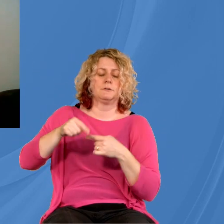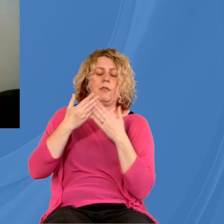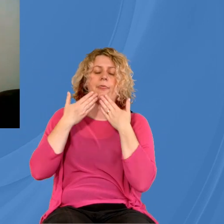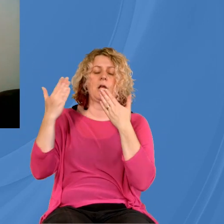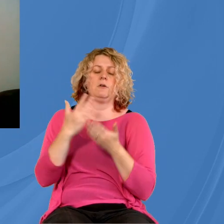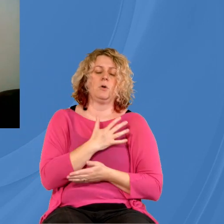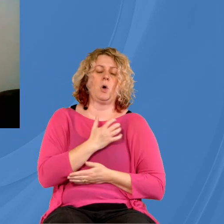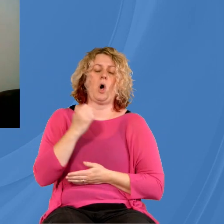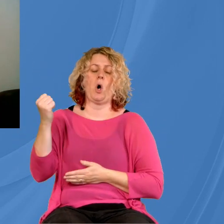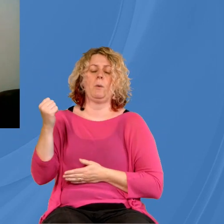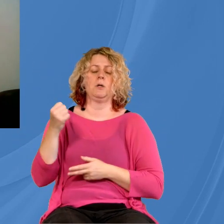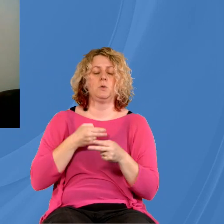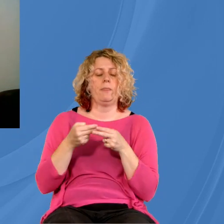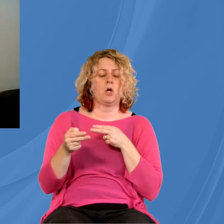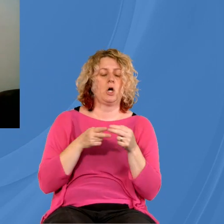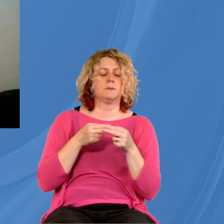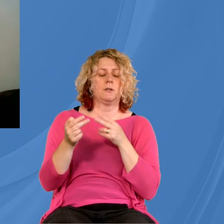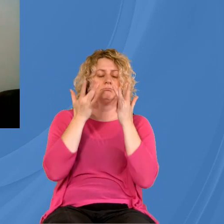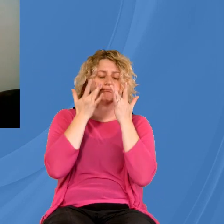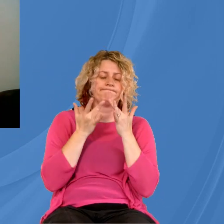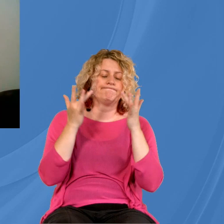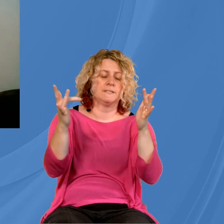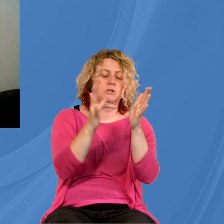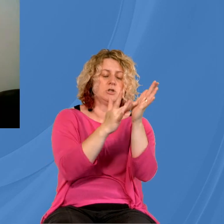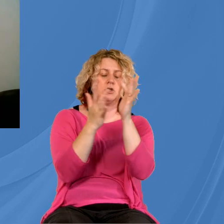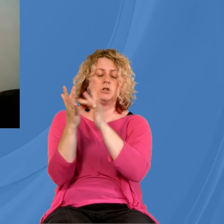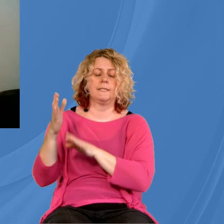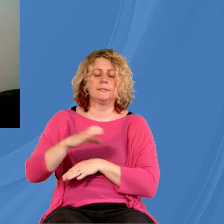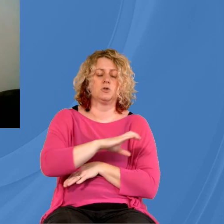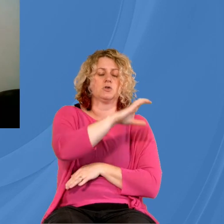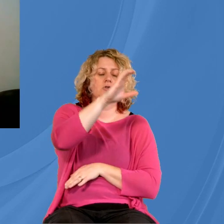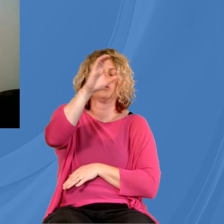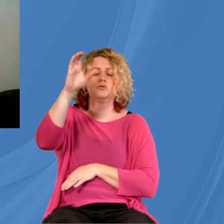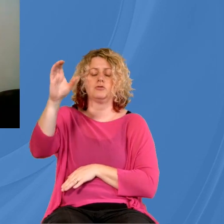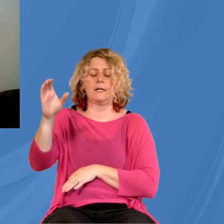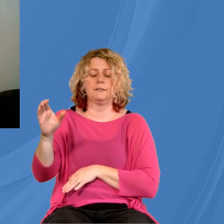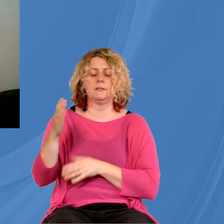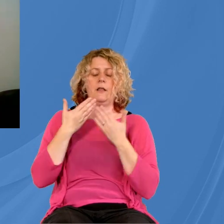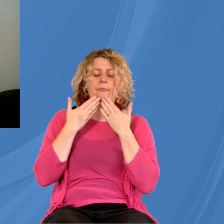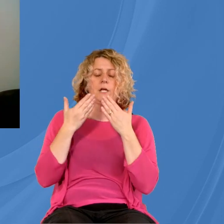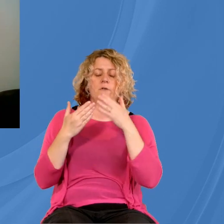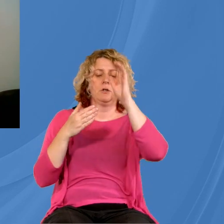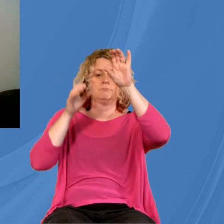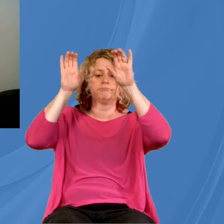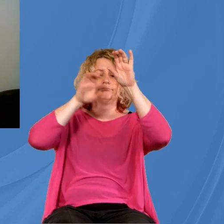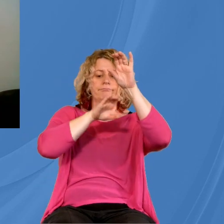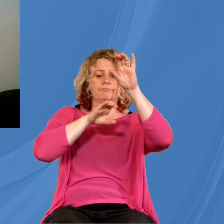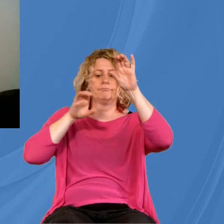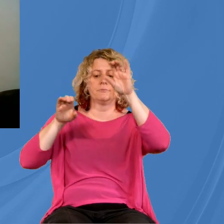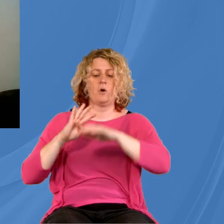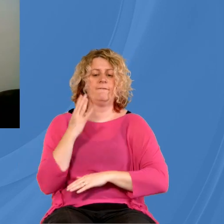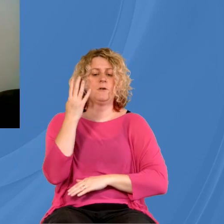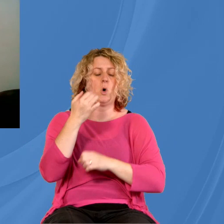to us in Jesus Christ. Thank you for Christ Church Forward and Ecclesia in Lewisham and Grace Church in Barrow. Thank you for every church that's